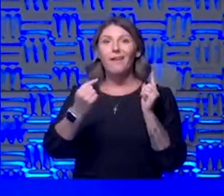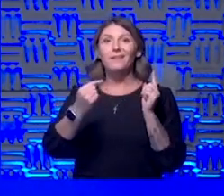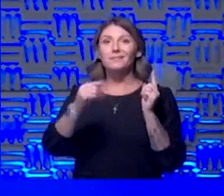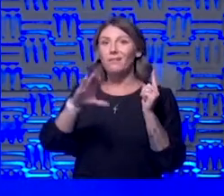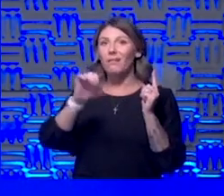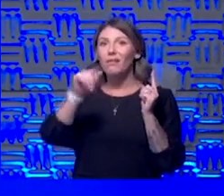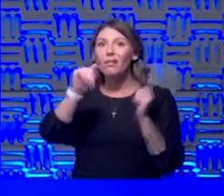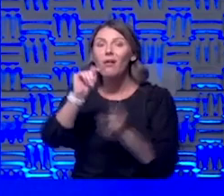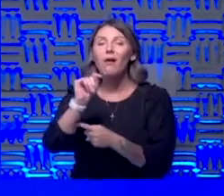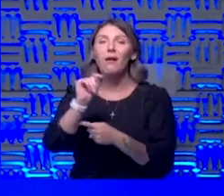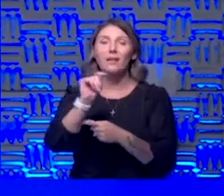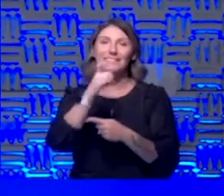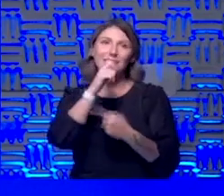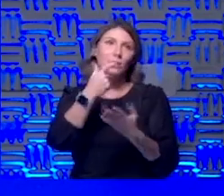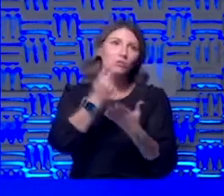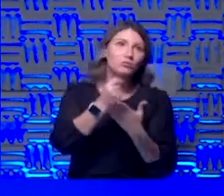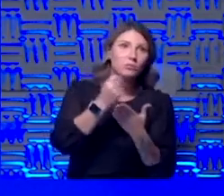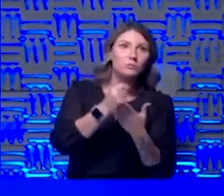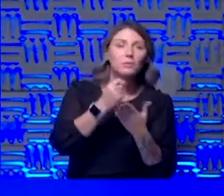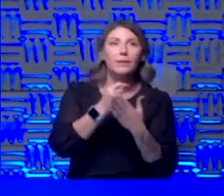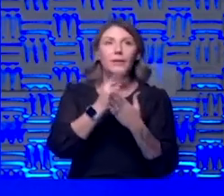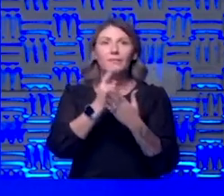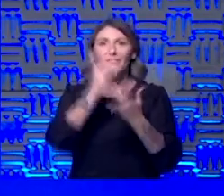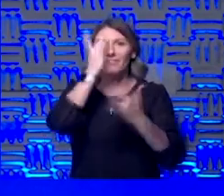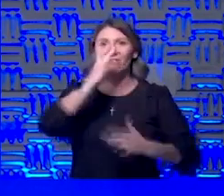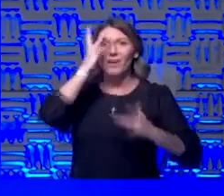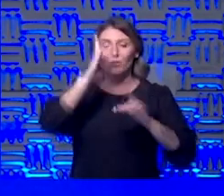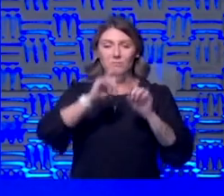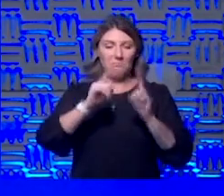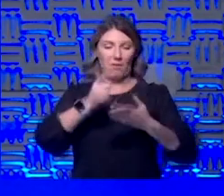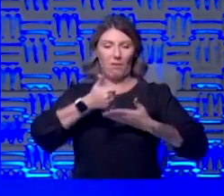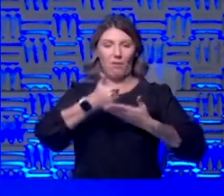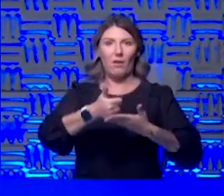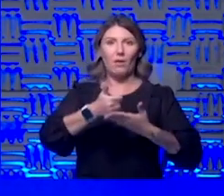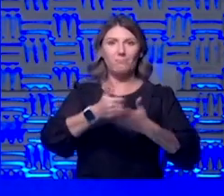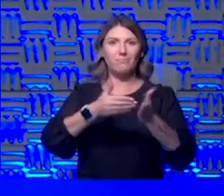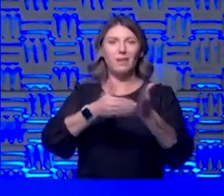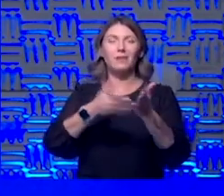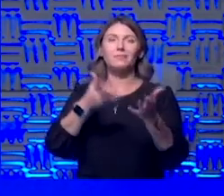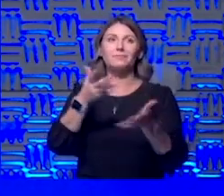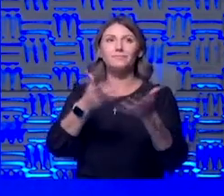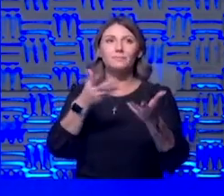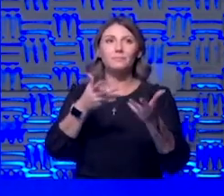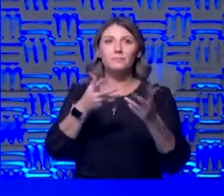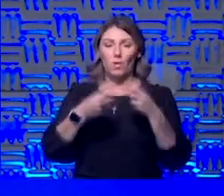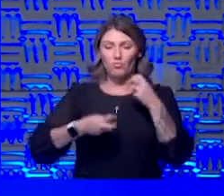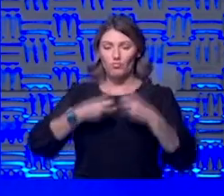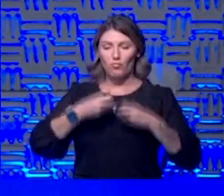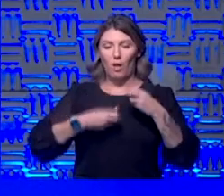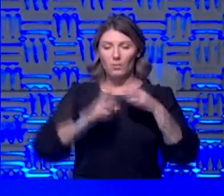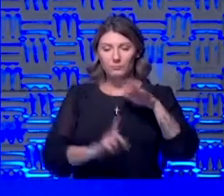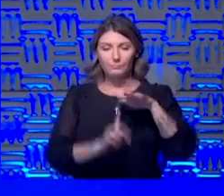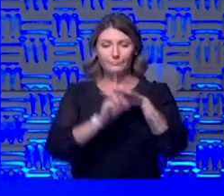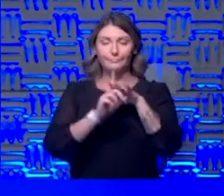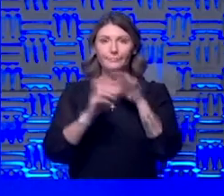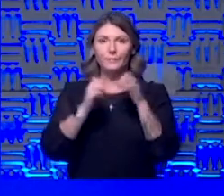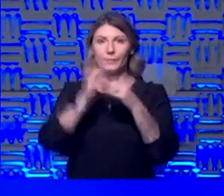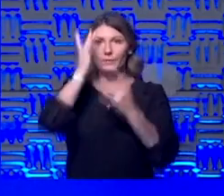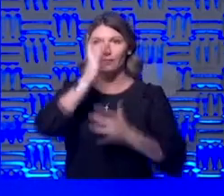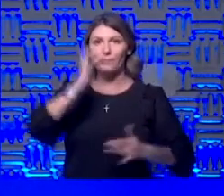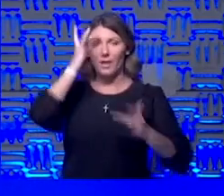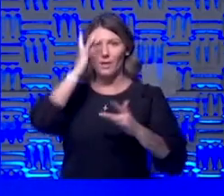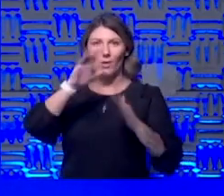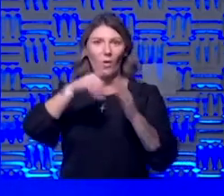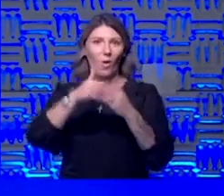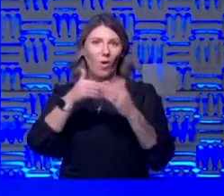is not treatment of of the virus per se but helping against some of the problems that arise with the virus and that is